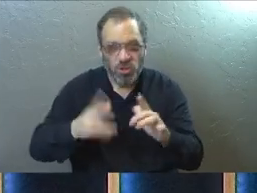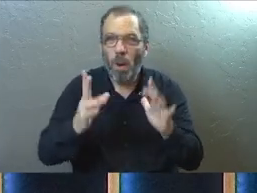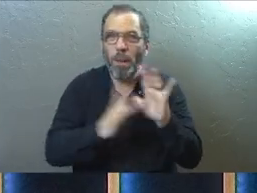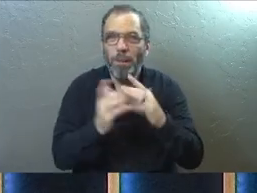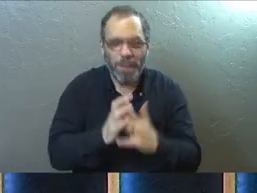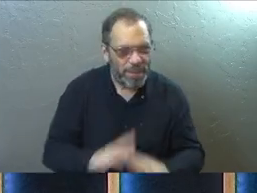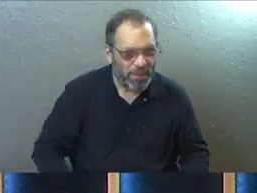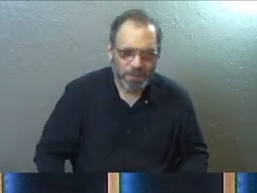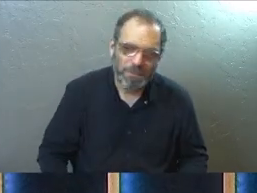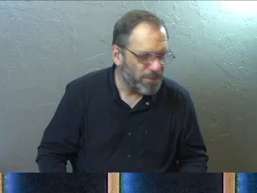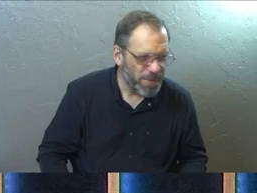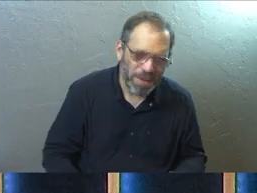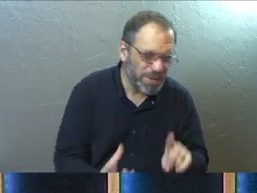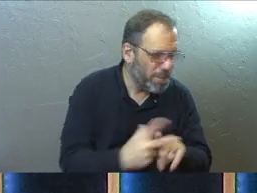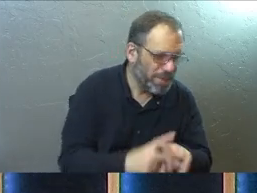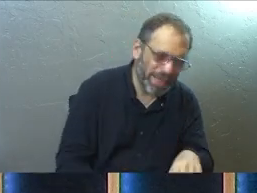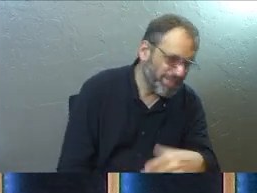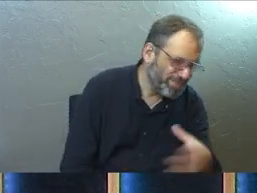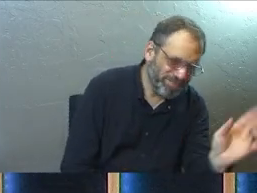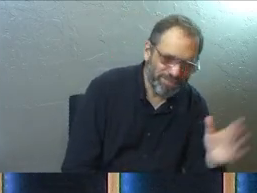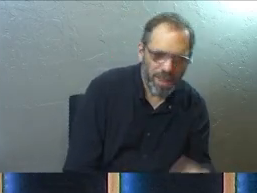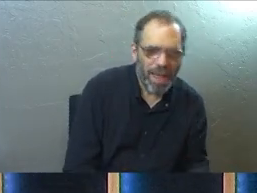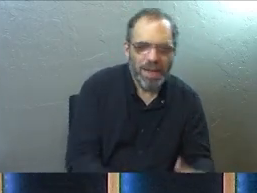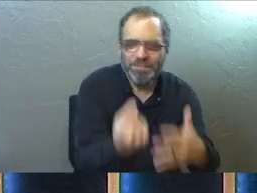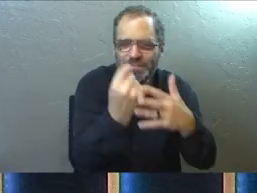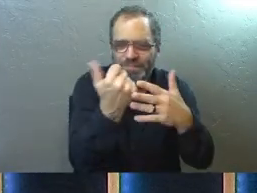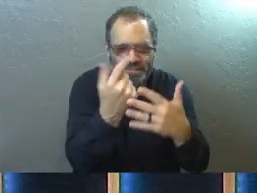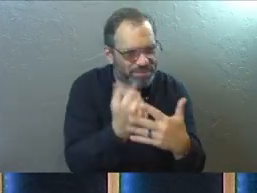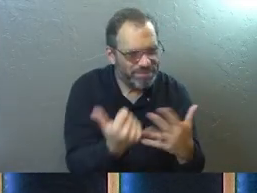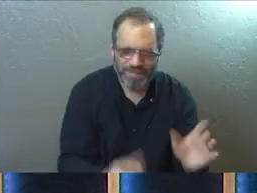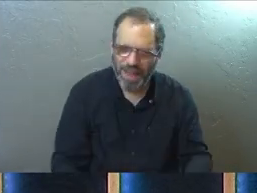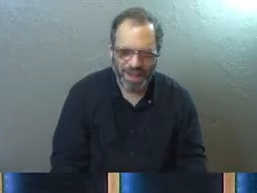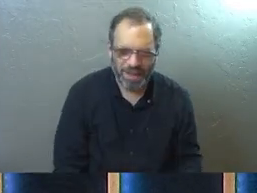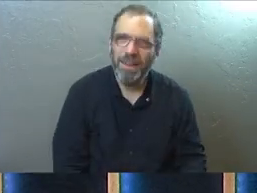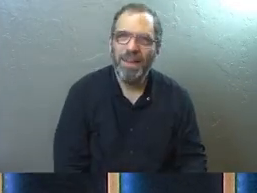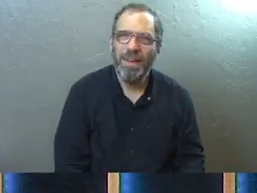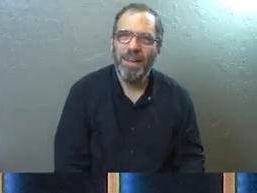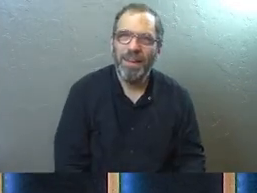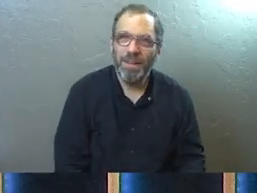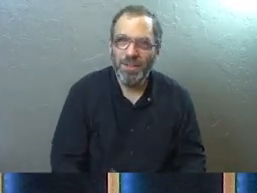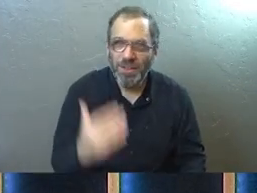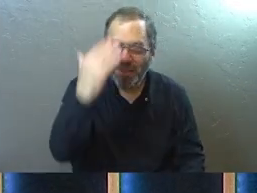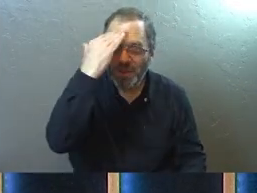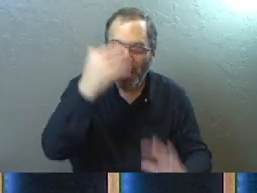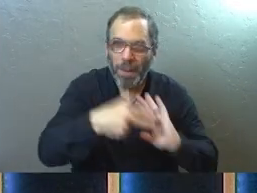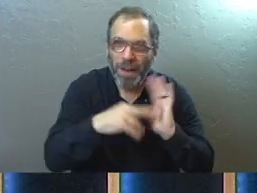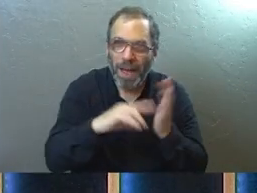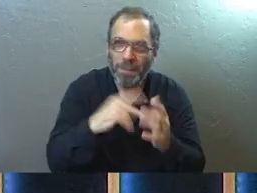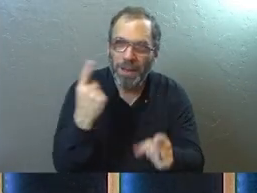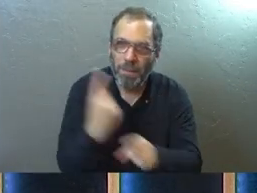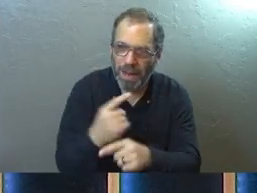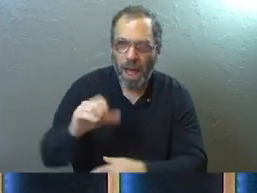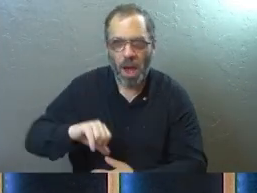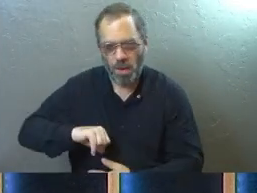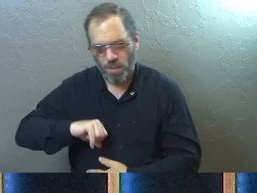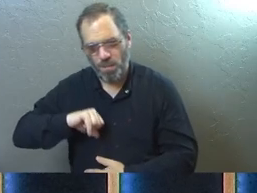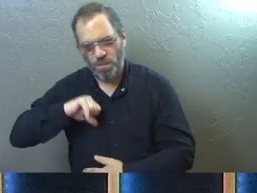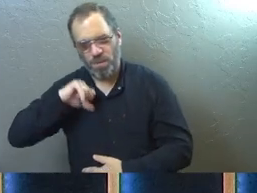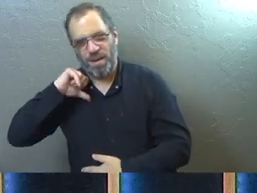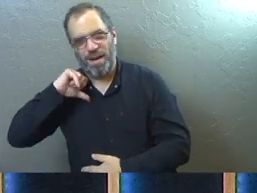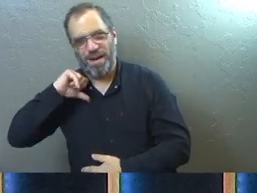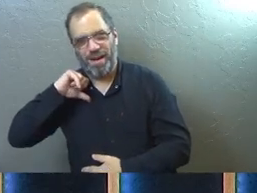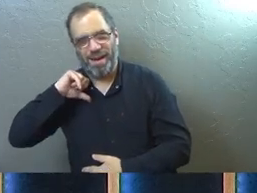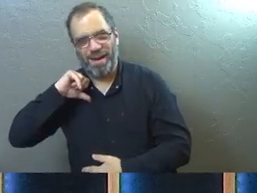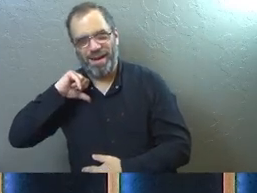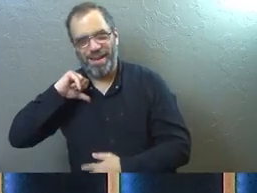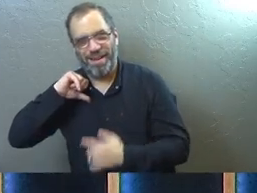at the Bible and say, no, that doesn't apply to me because you know how the thoughts go. That's pride. Do